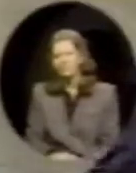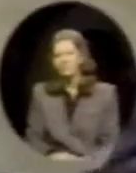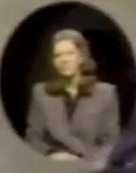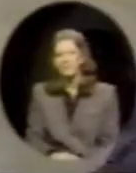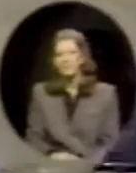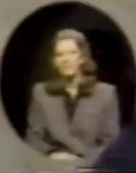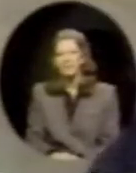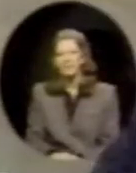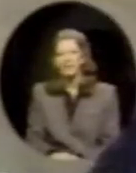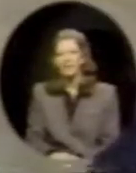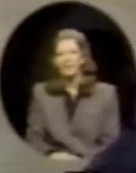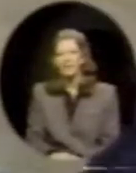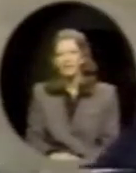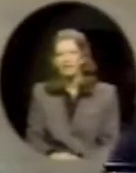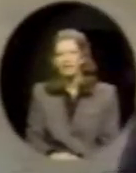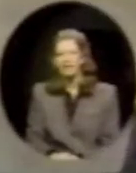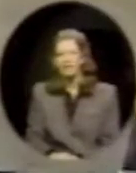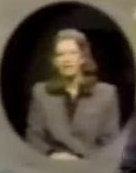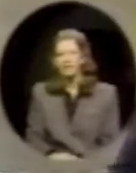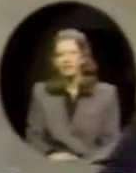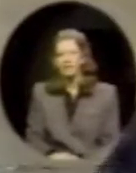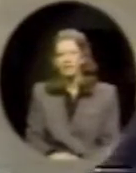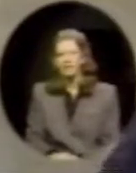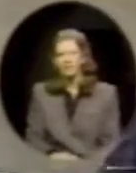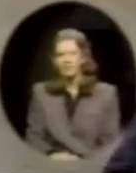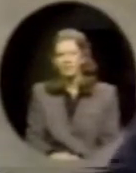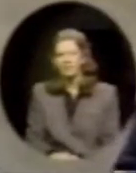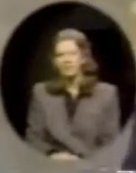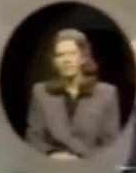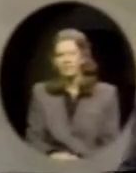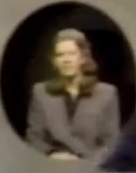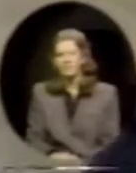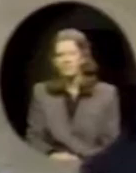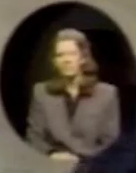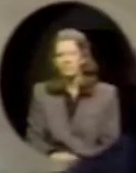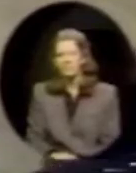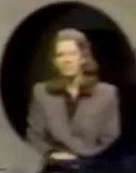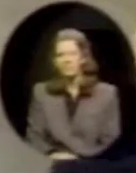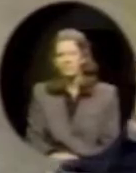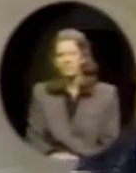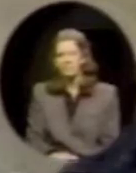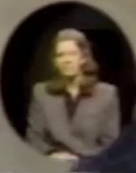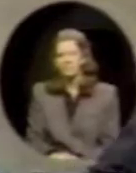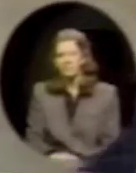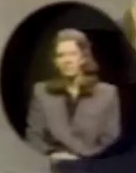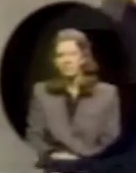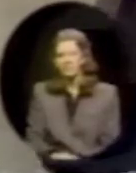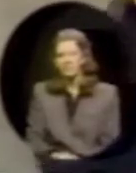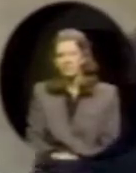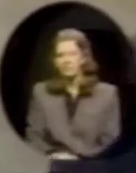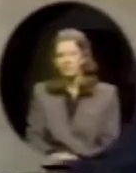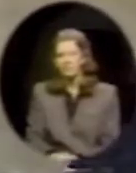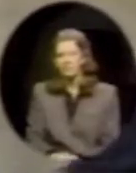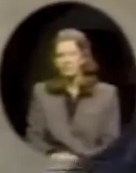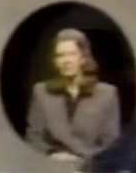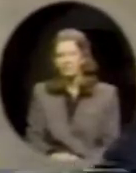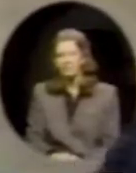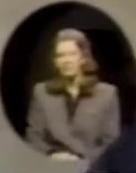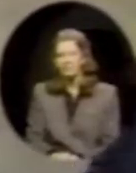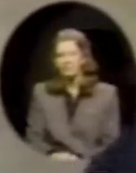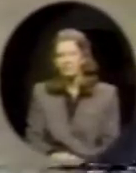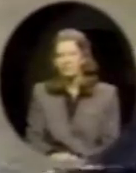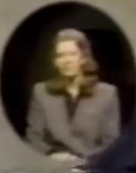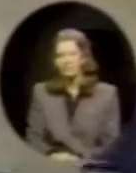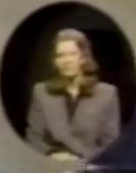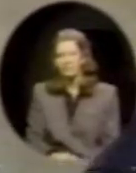I supported Dr. Zinser on Wednesday morning. Between Wednesday morning and Thursday afternoon, when I changed my mind, I must